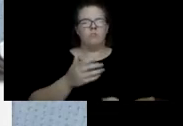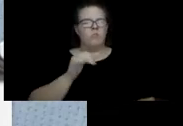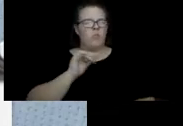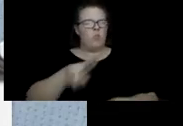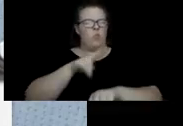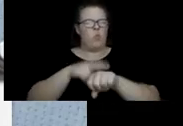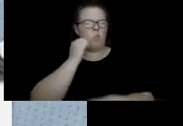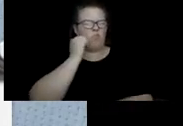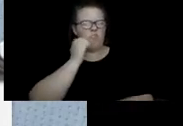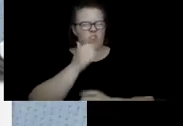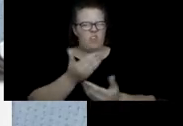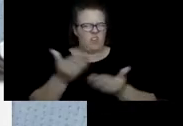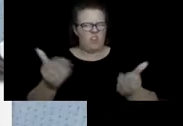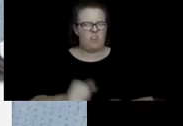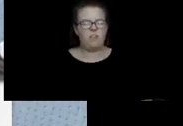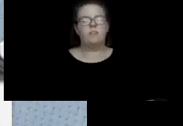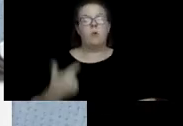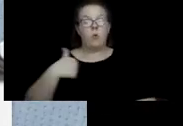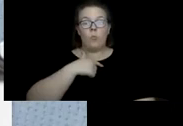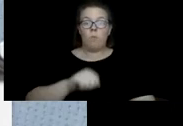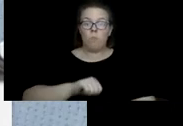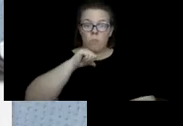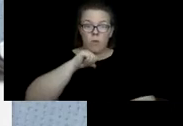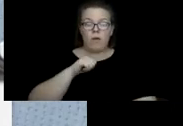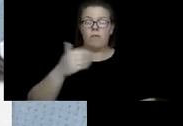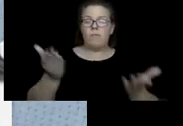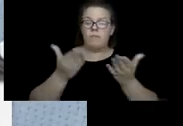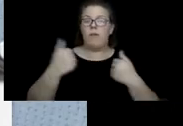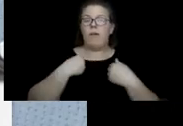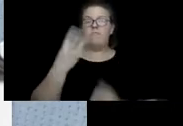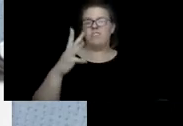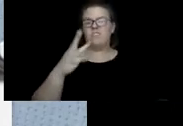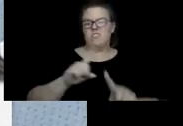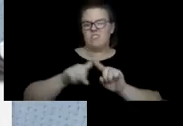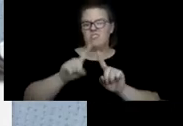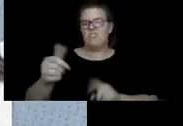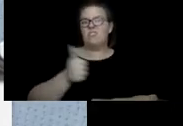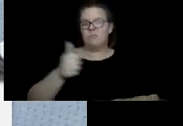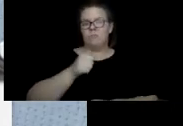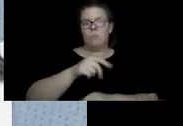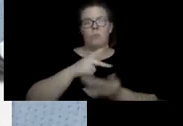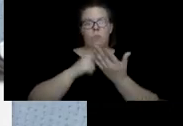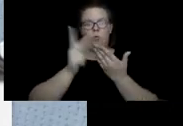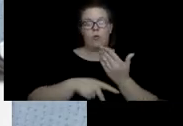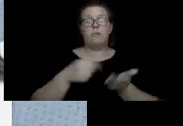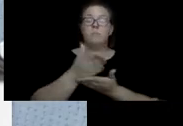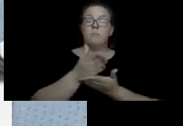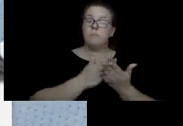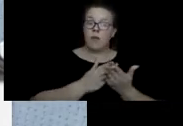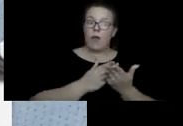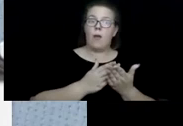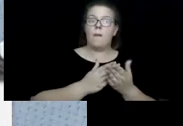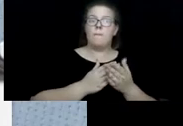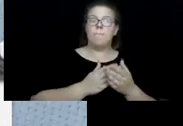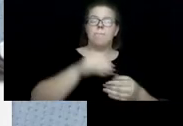We are proud in Onondaga County to have 16 different transportation programs. Some are, um, rural